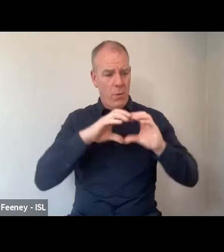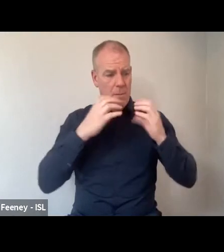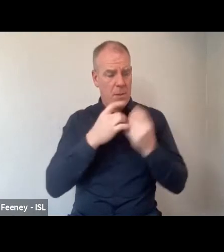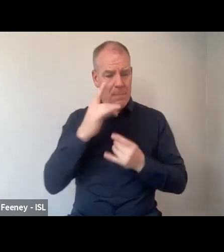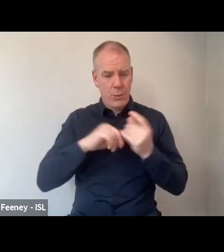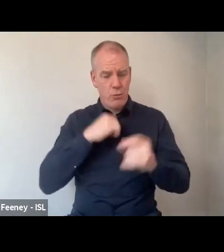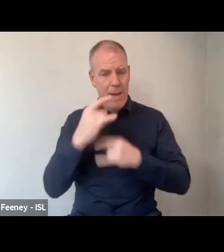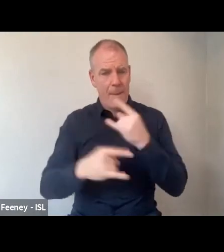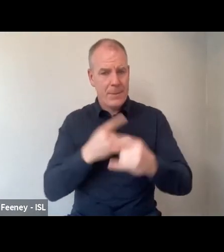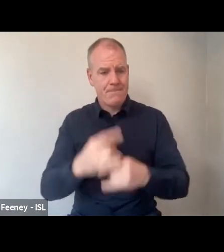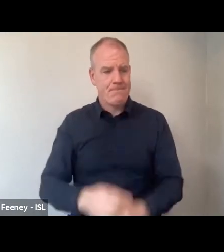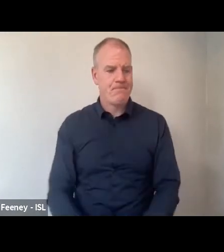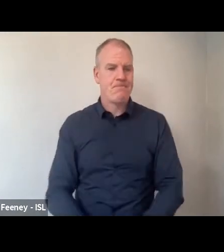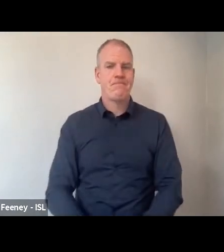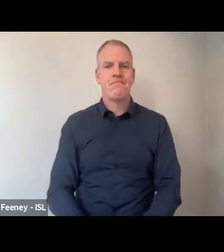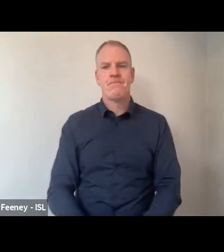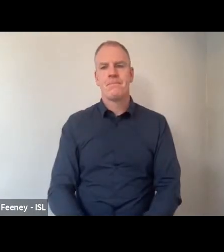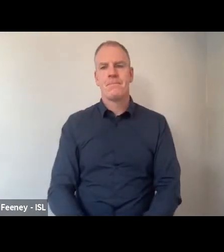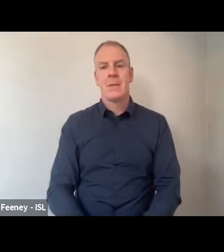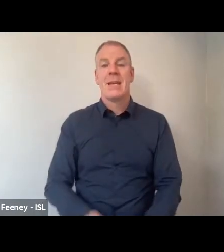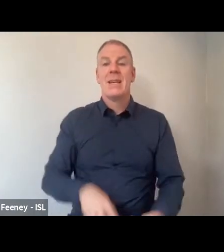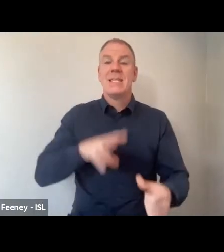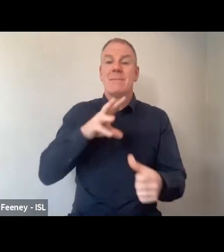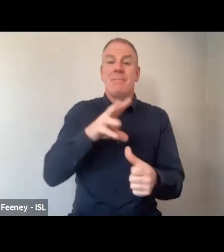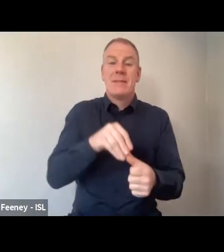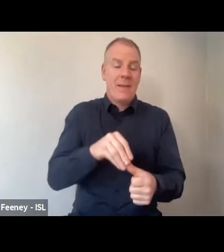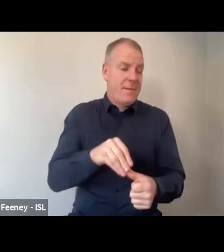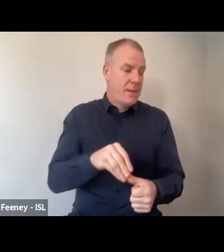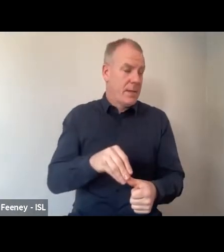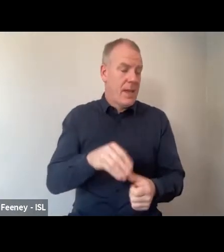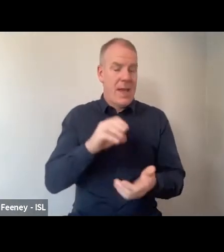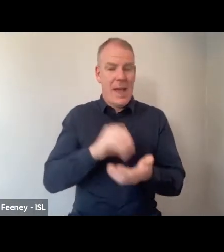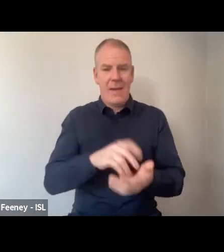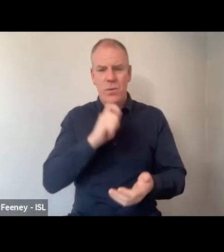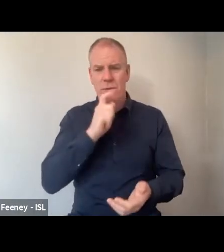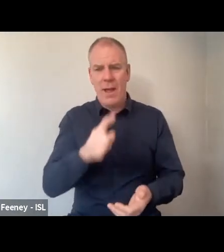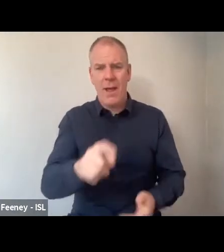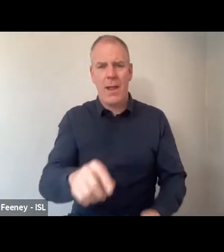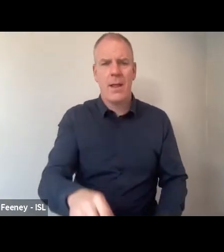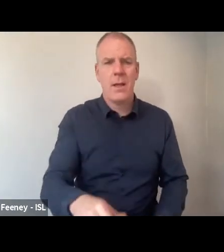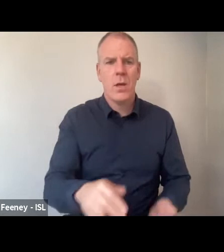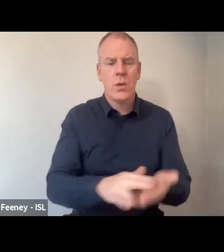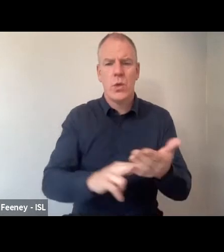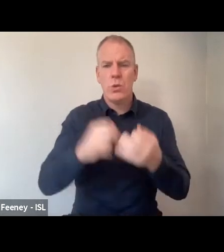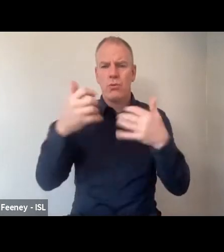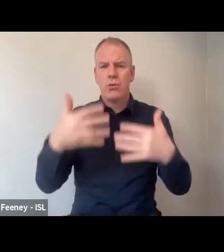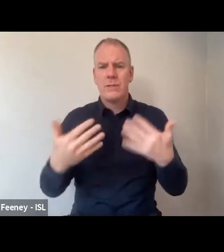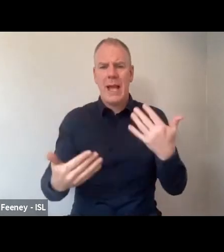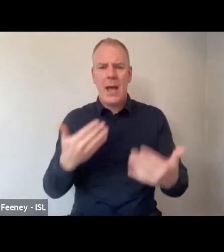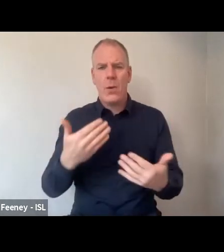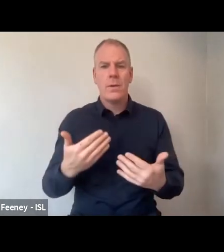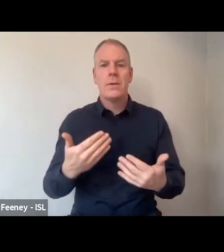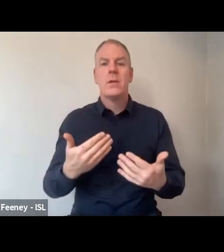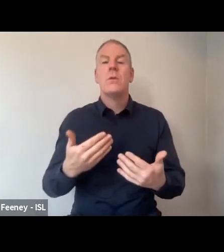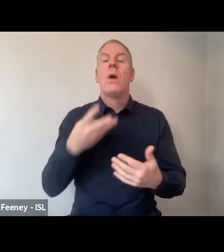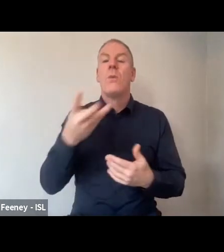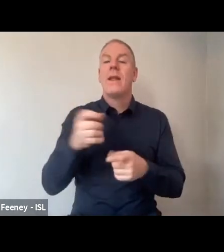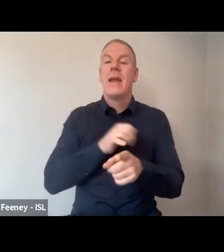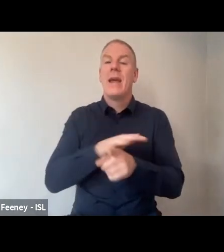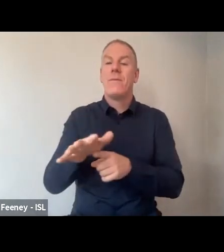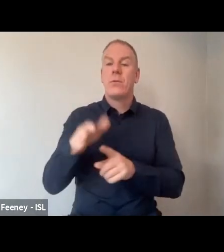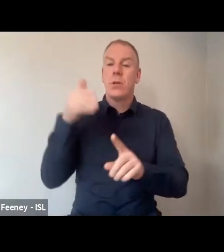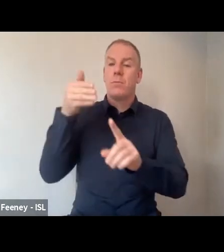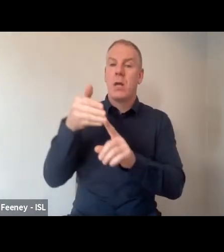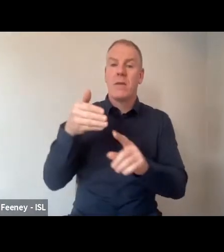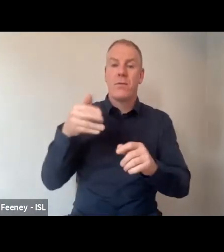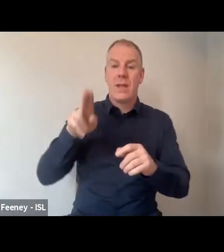that to happen. In particular, I suppose I'd point out how we will use these results. Well, immediately they'll be informing the objectives for